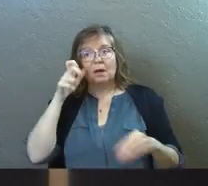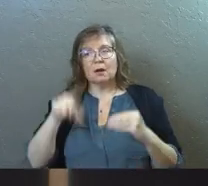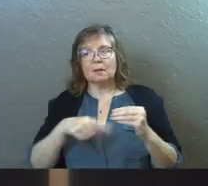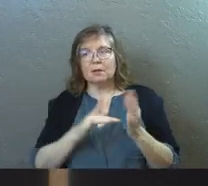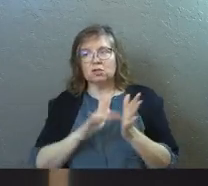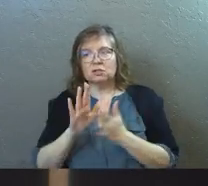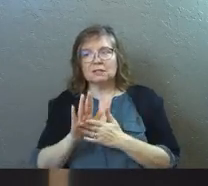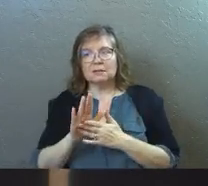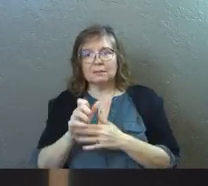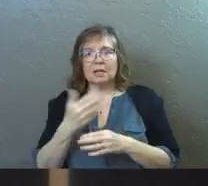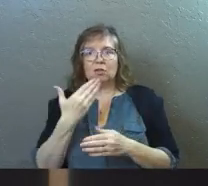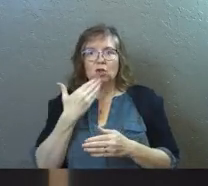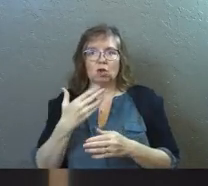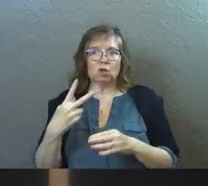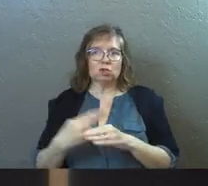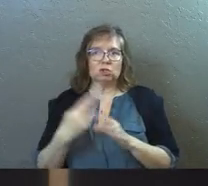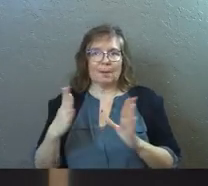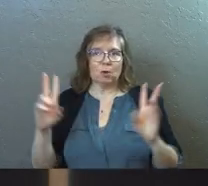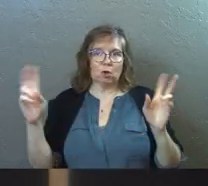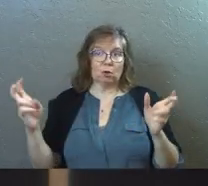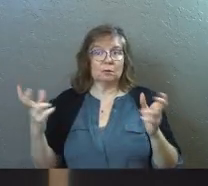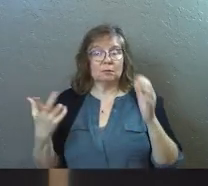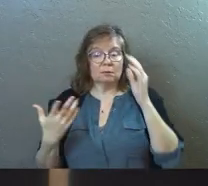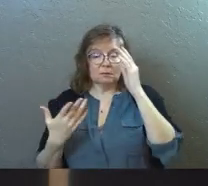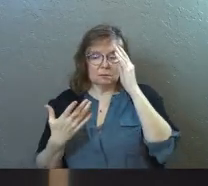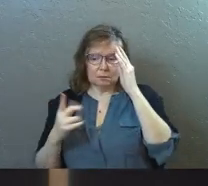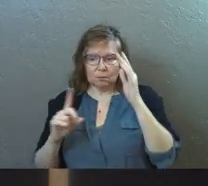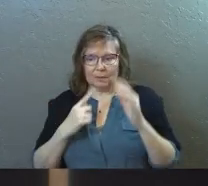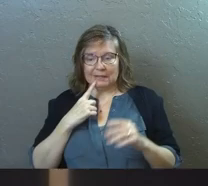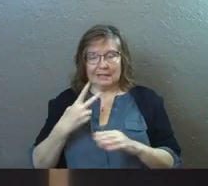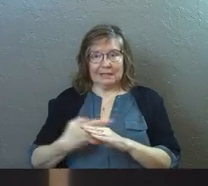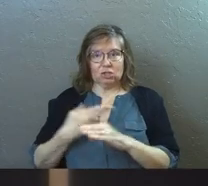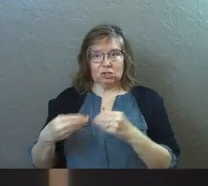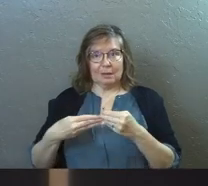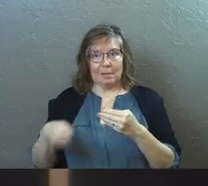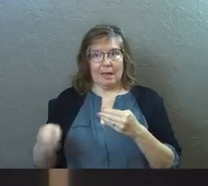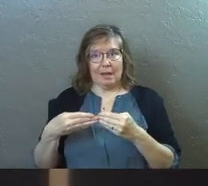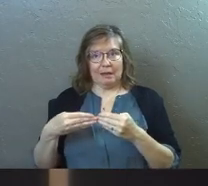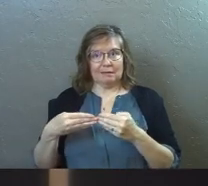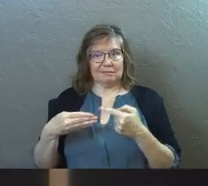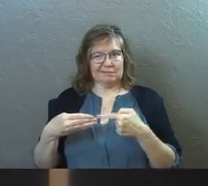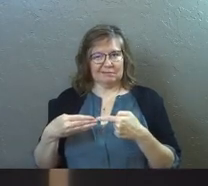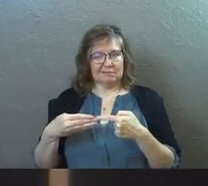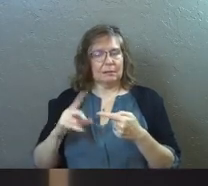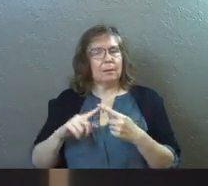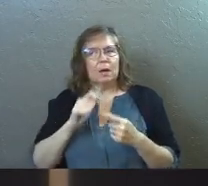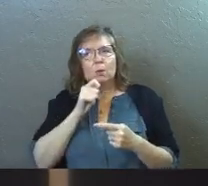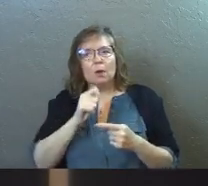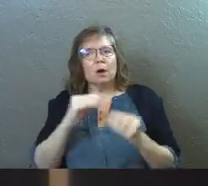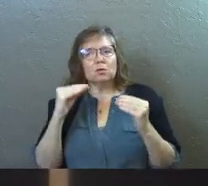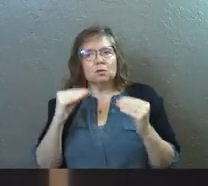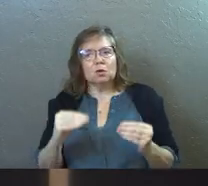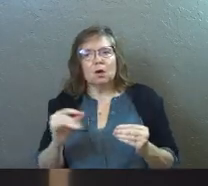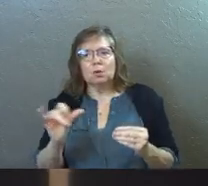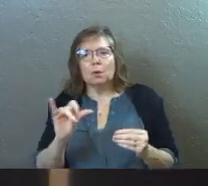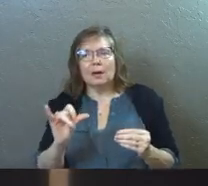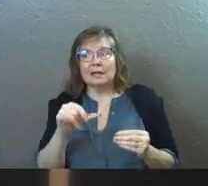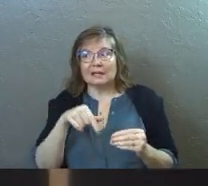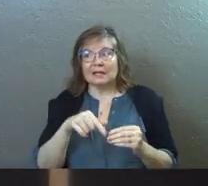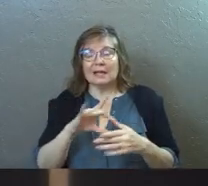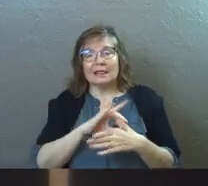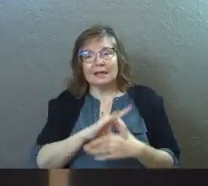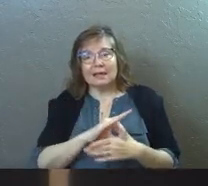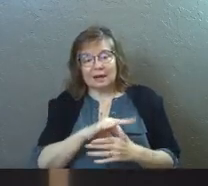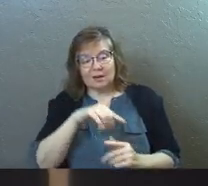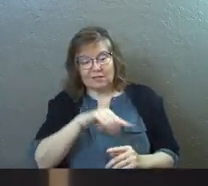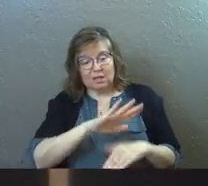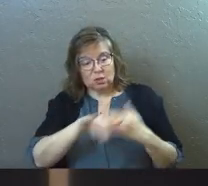about Jesus being the good shepherd and even the spot where he says he's the sheep gate. But it wasn't taught to you as in the